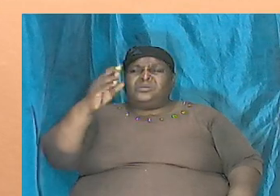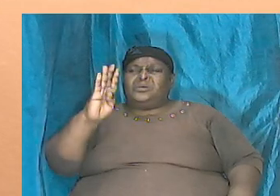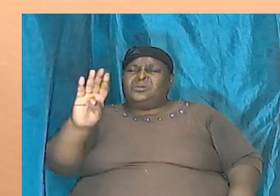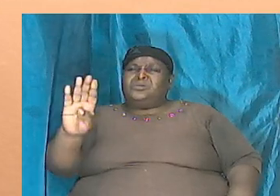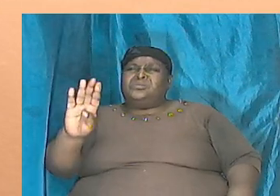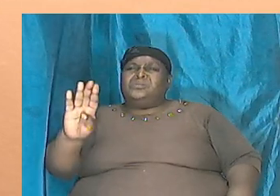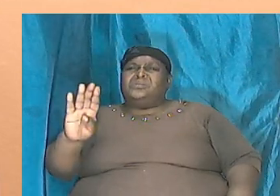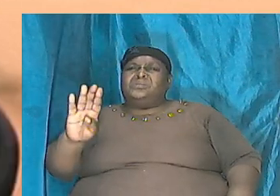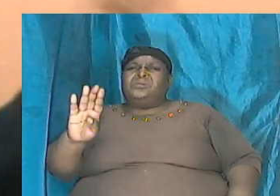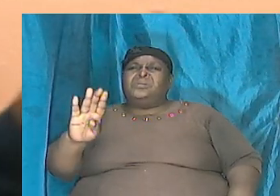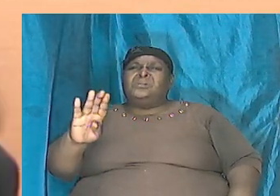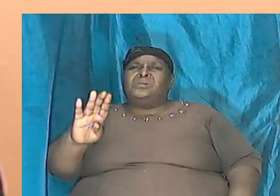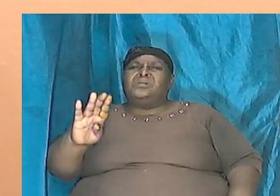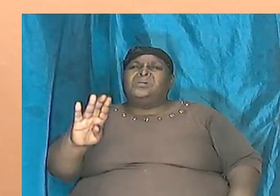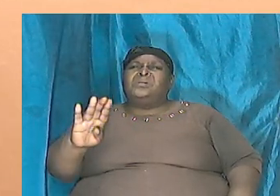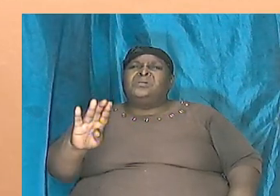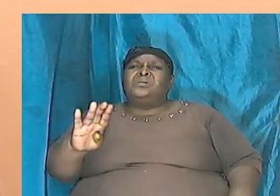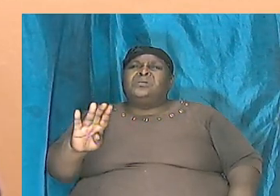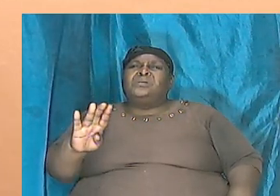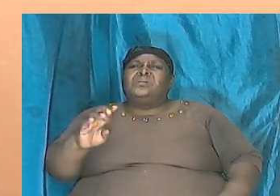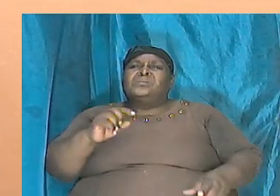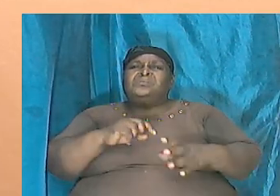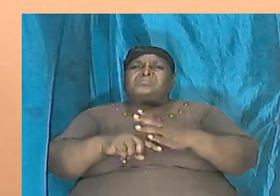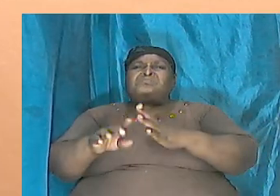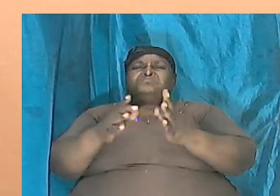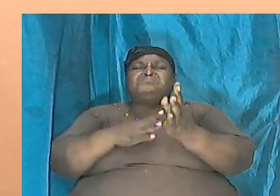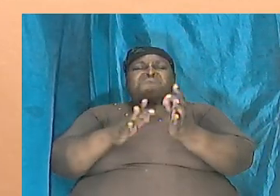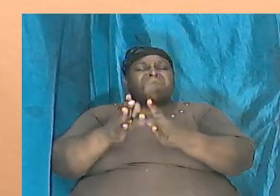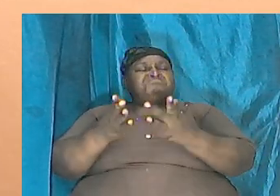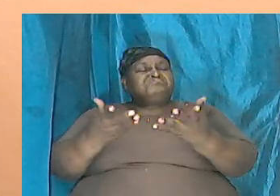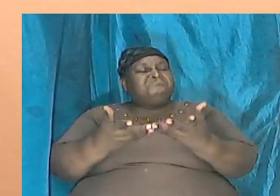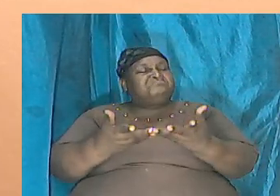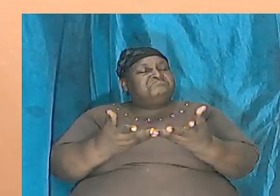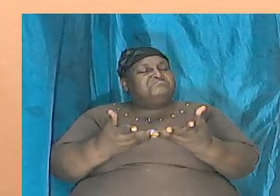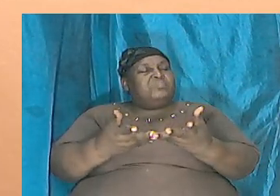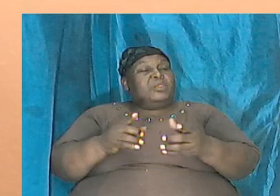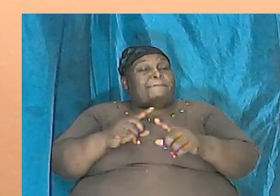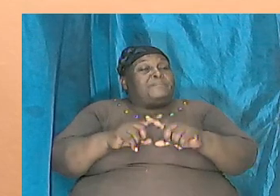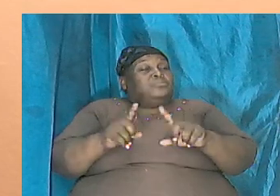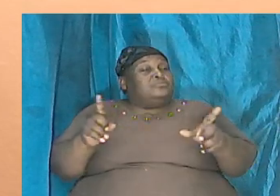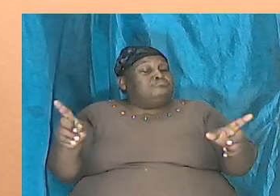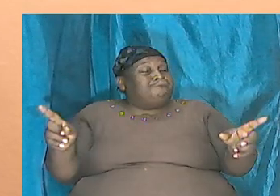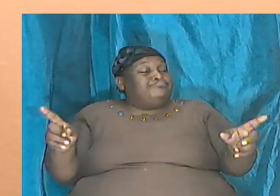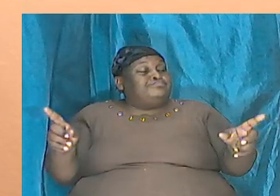hippopotamus as opposed to Leviathan and Behemoth and all of those things but